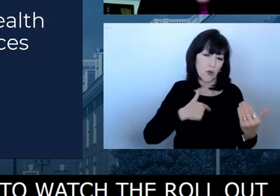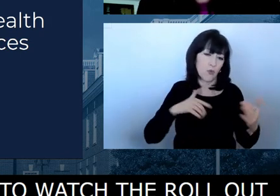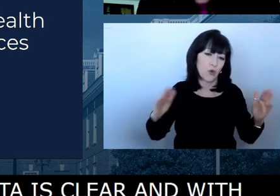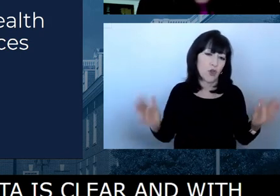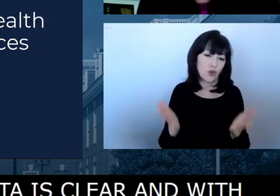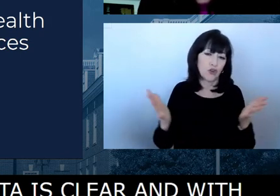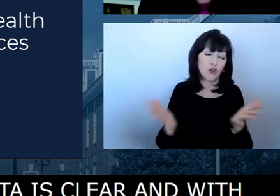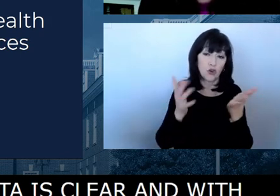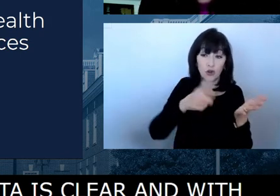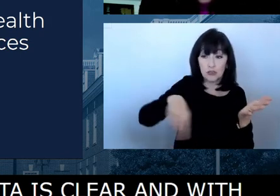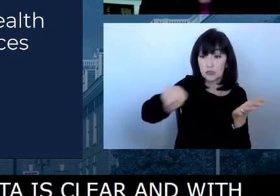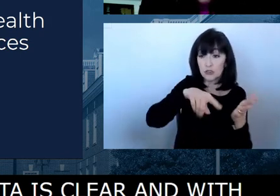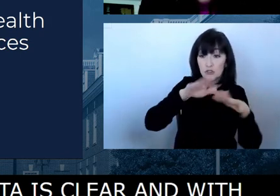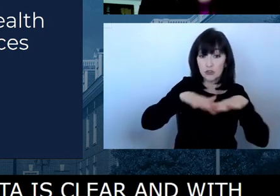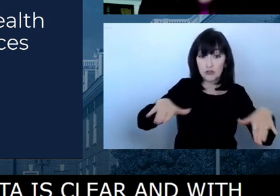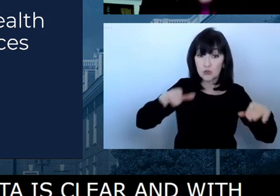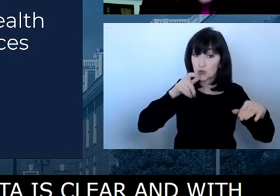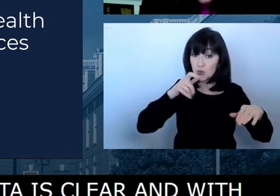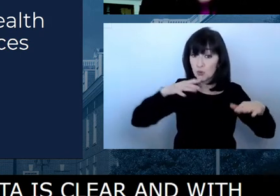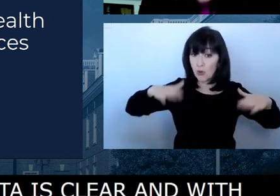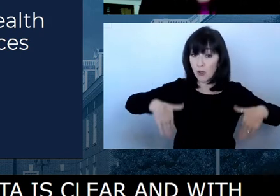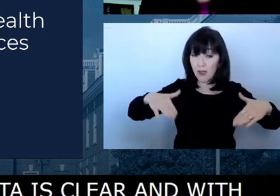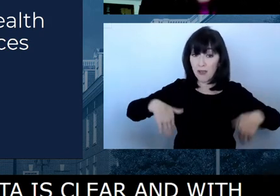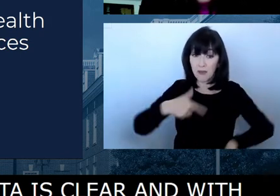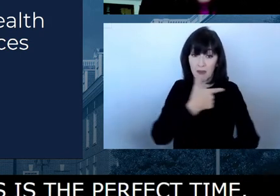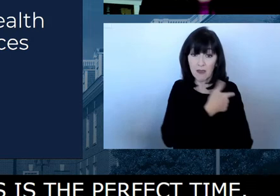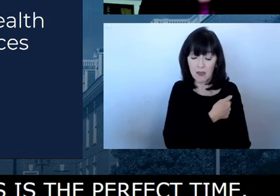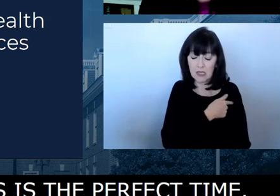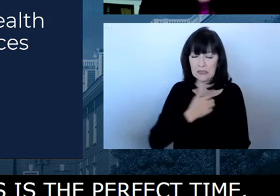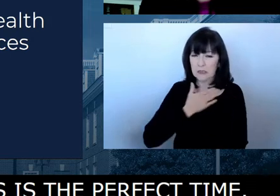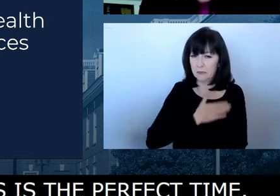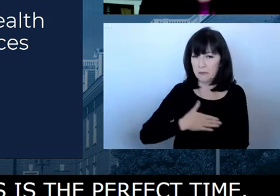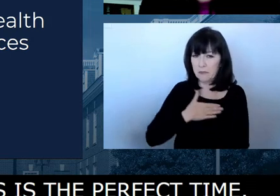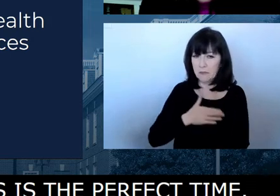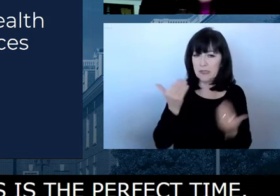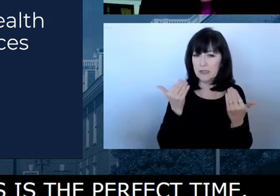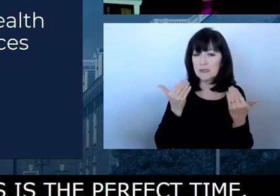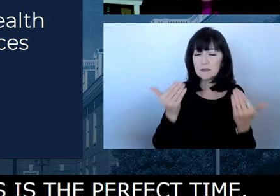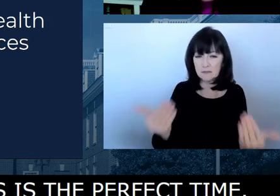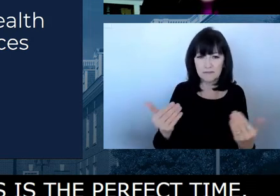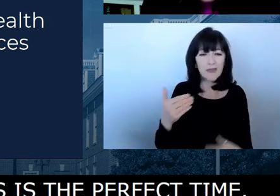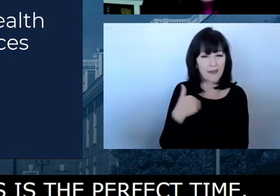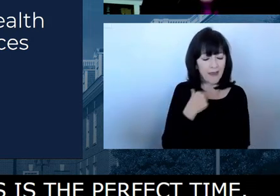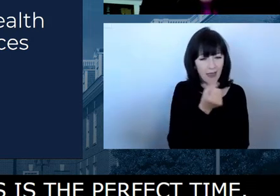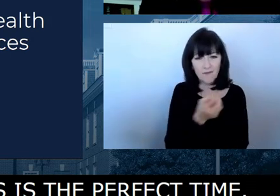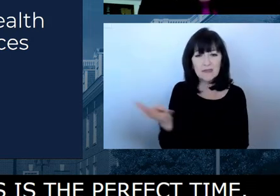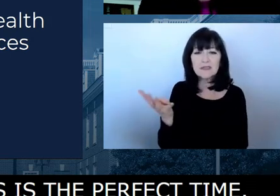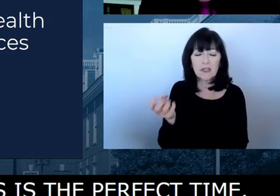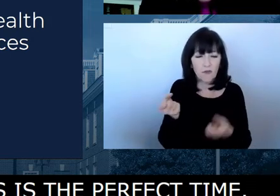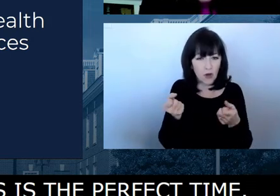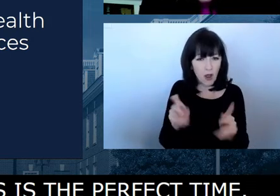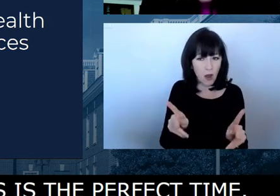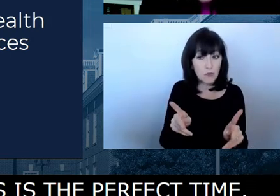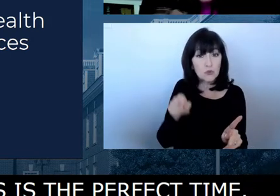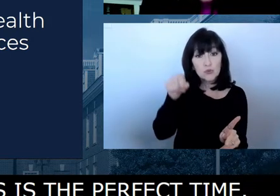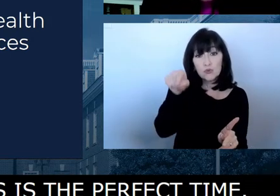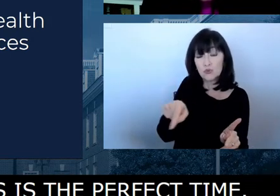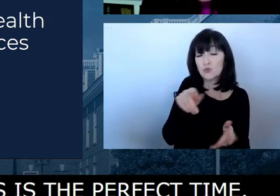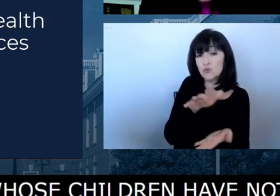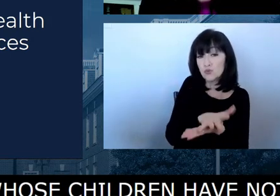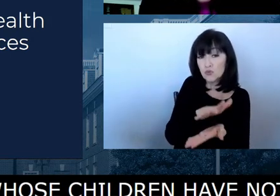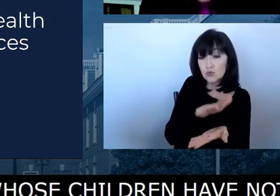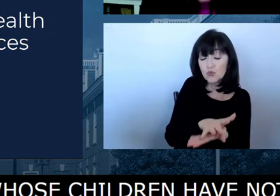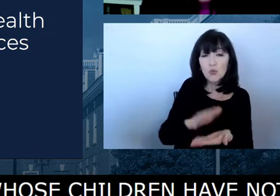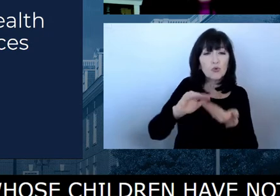children have not yet been vaccinated to please do so. There's a number of opportunities, again, in schools and community settings,